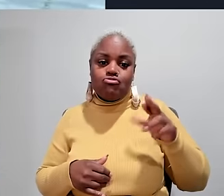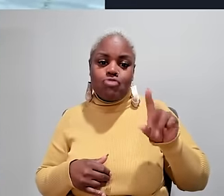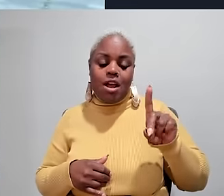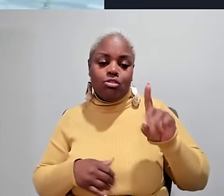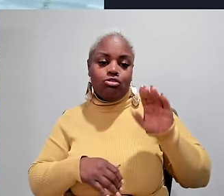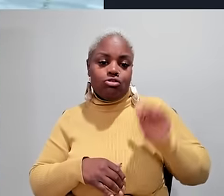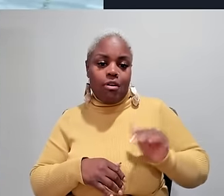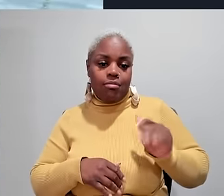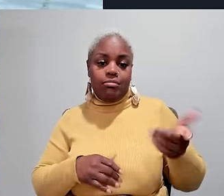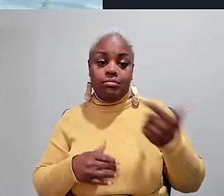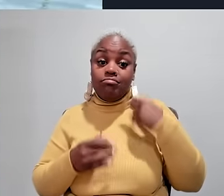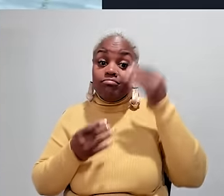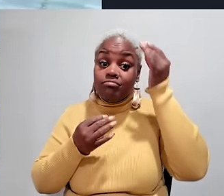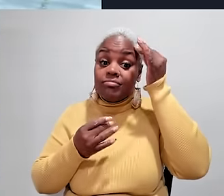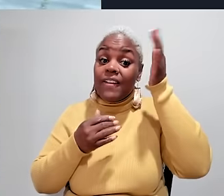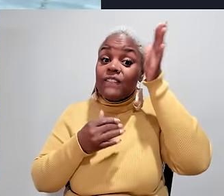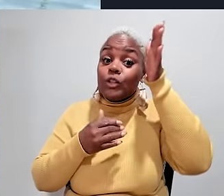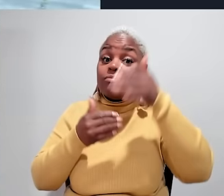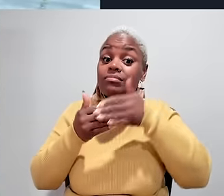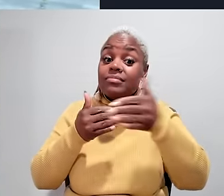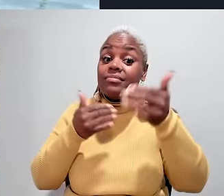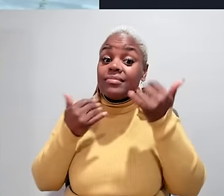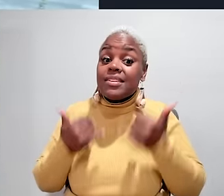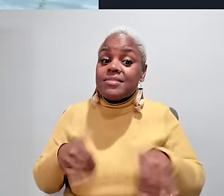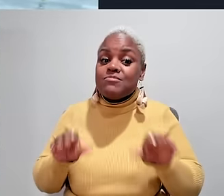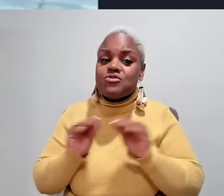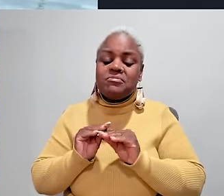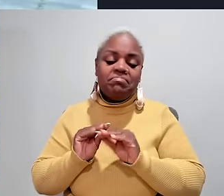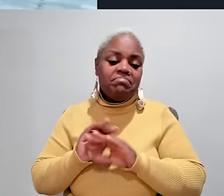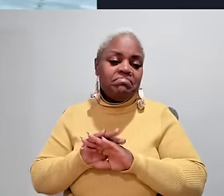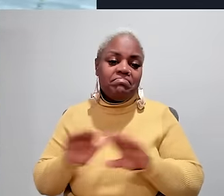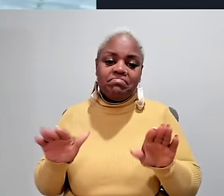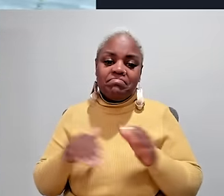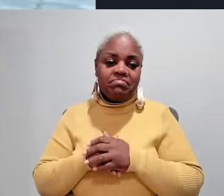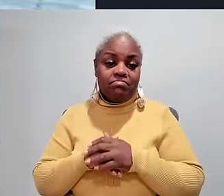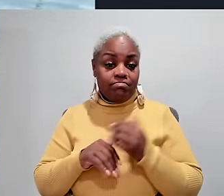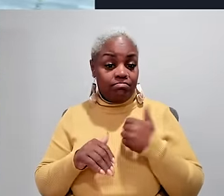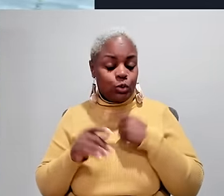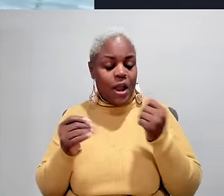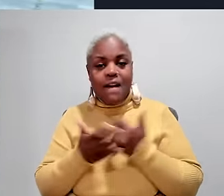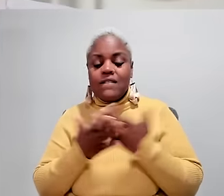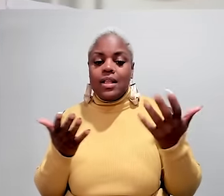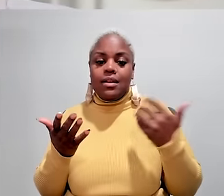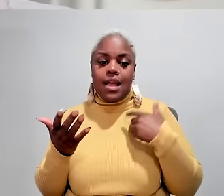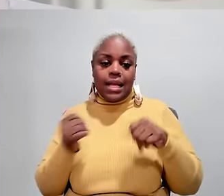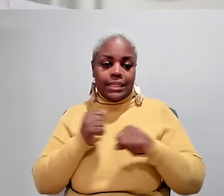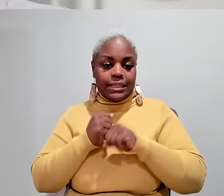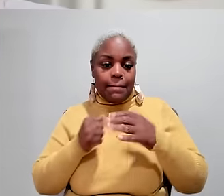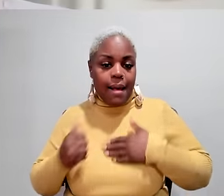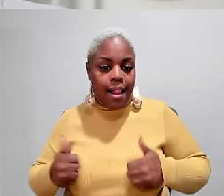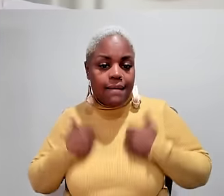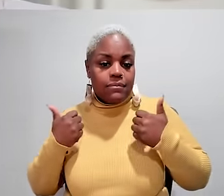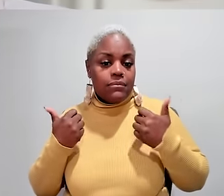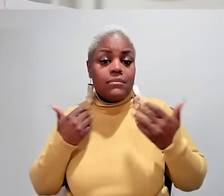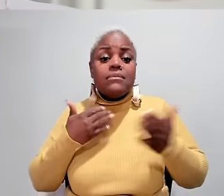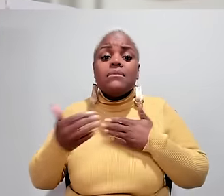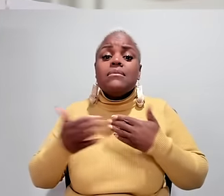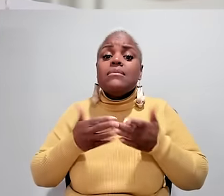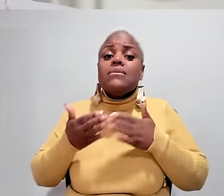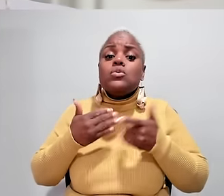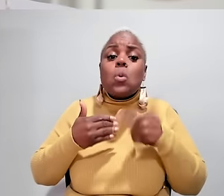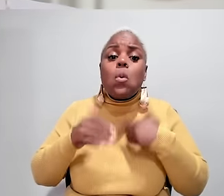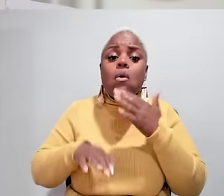has a second grandchild and he says he's not thinking about the future anymore I'm gonna do everything I can